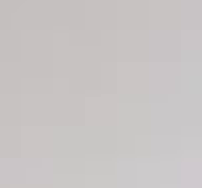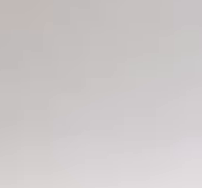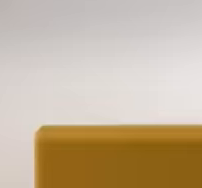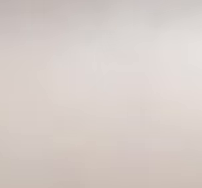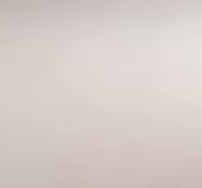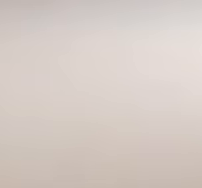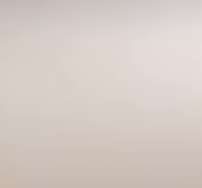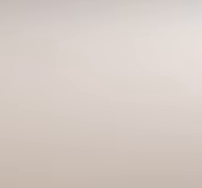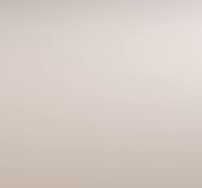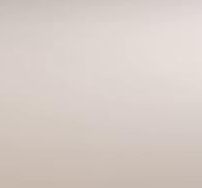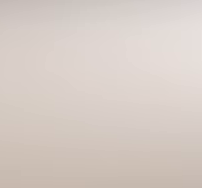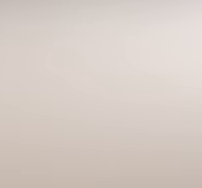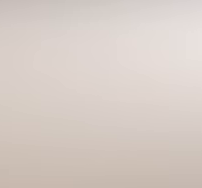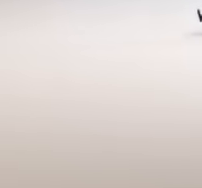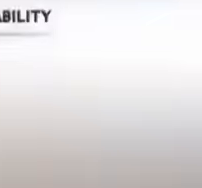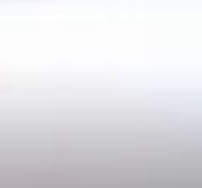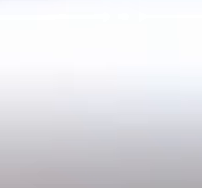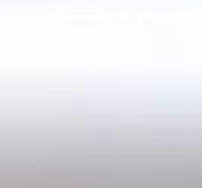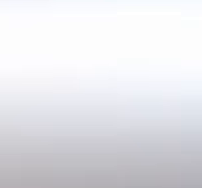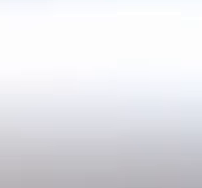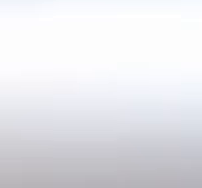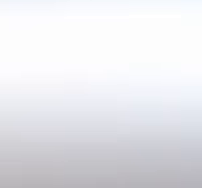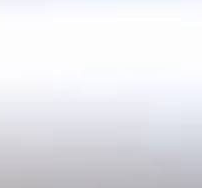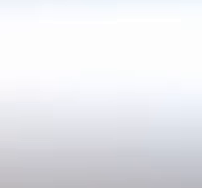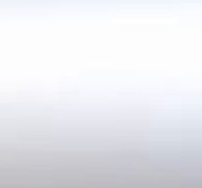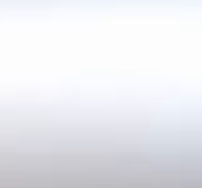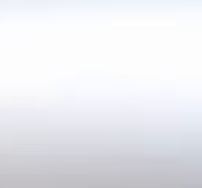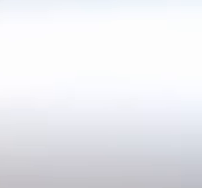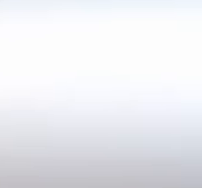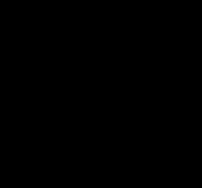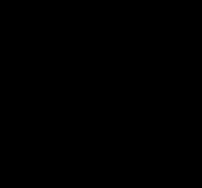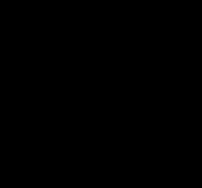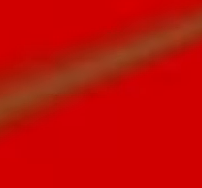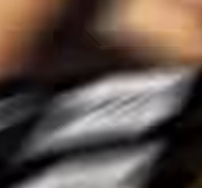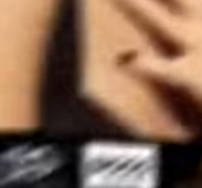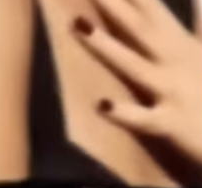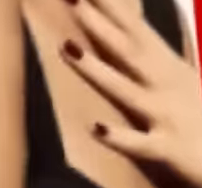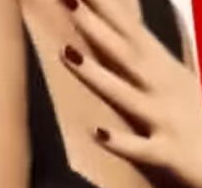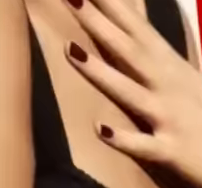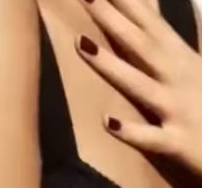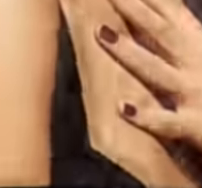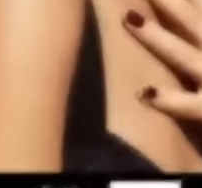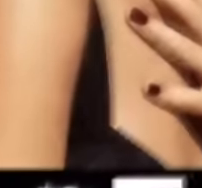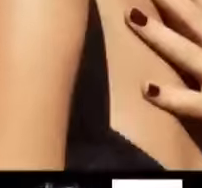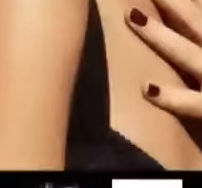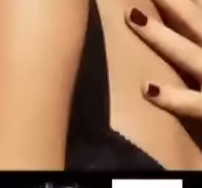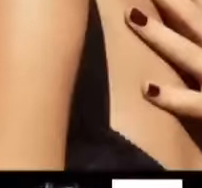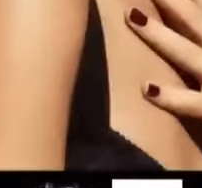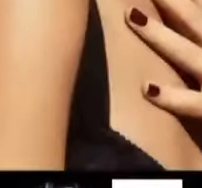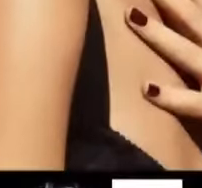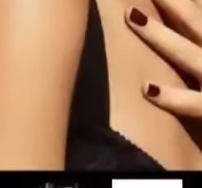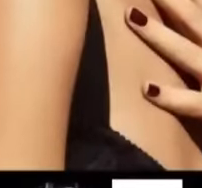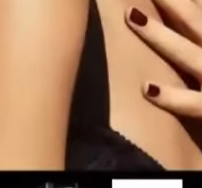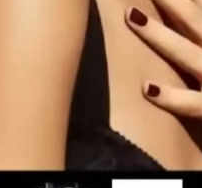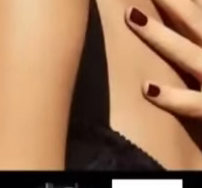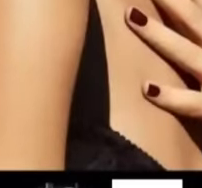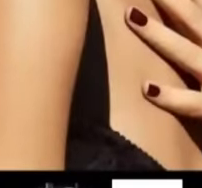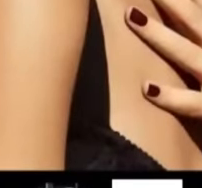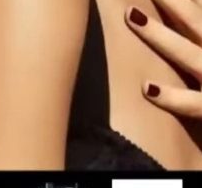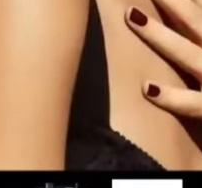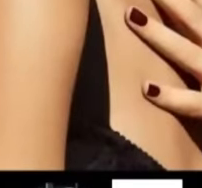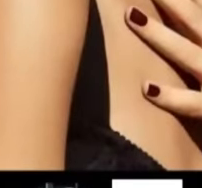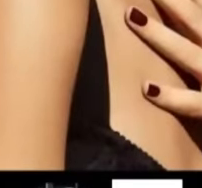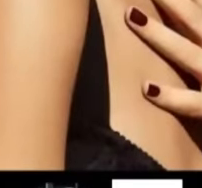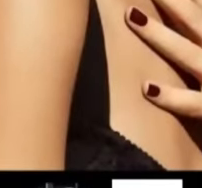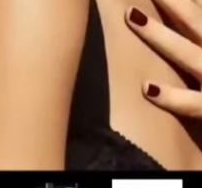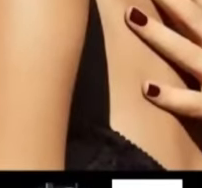love. The Hive Collection. Now exclusively available at standard. The biggest Christmas sale is at Seaview Optical. Get an amazing